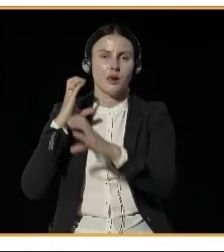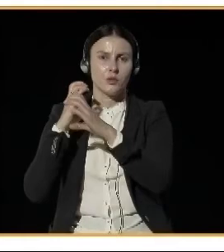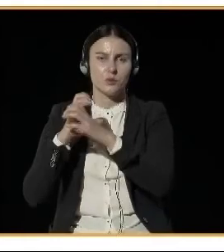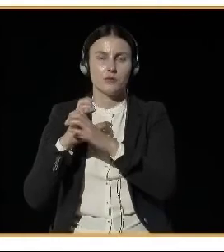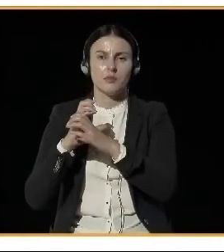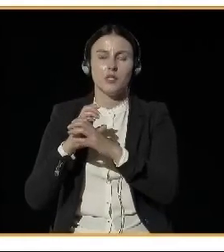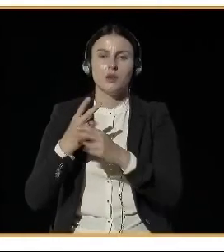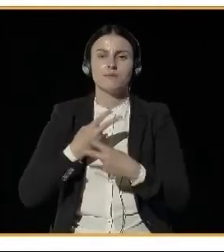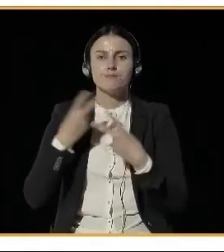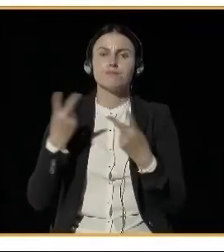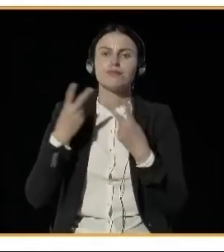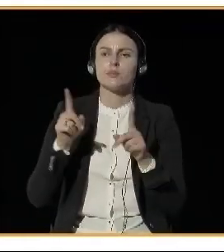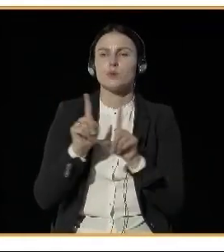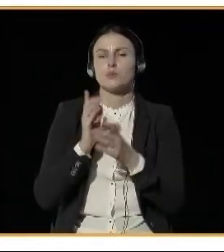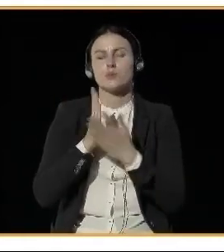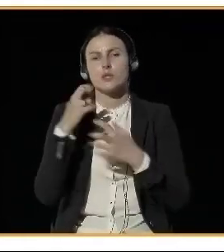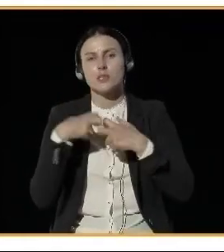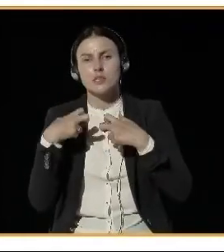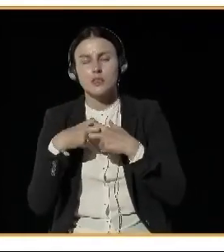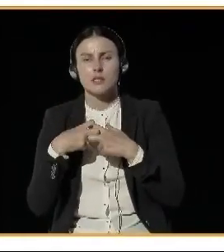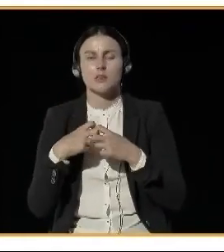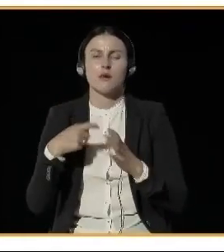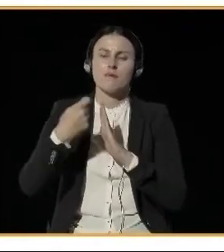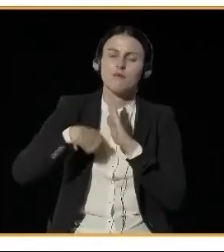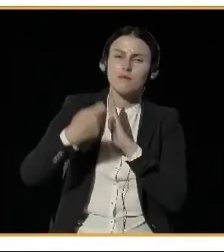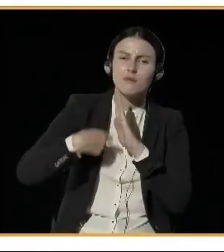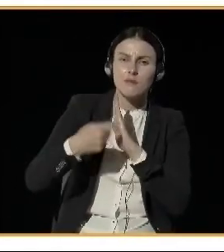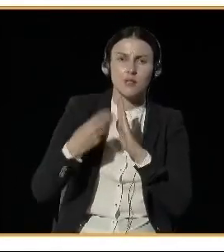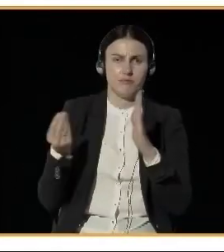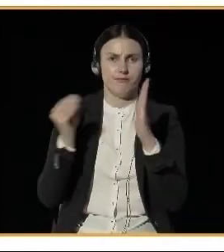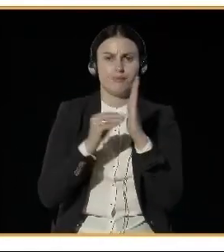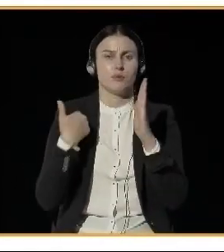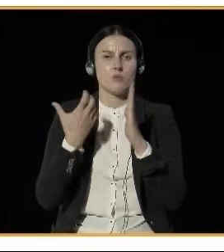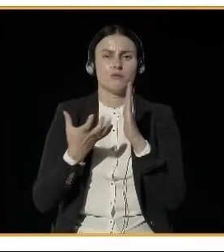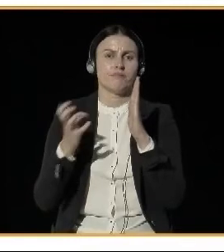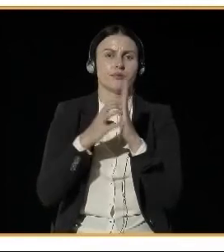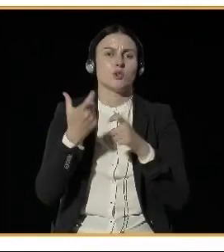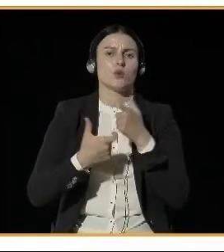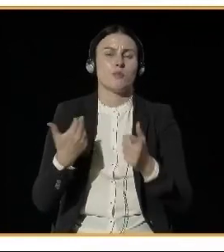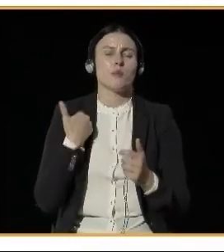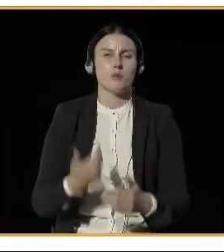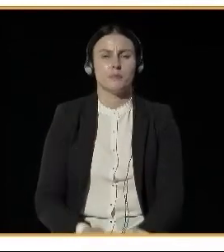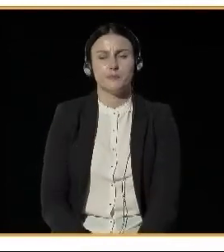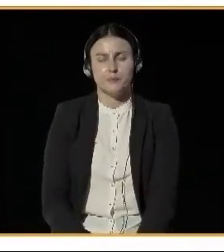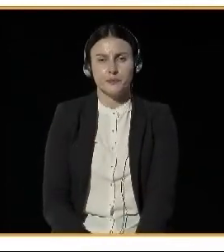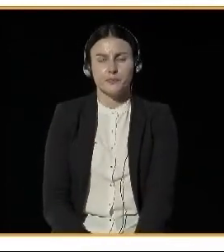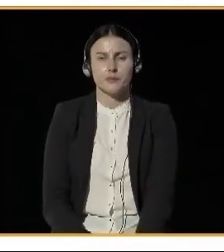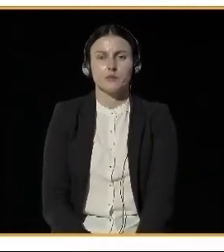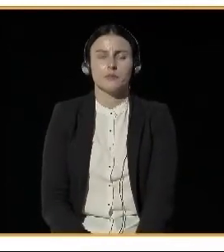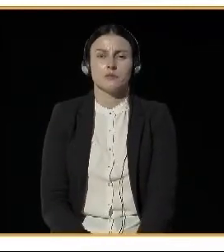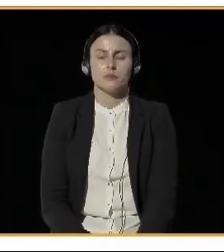have had short videos on social media that our press, the city's press